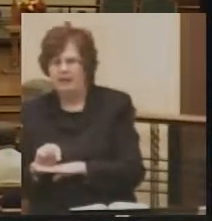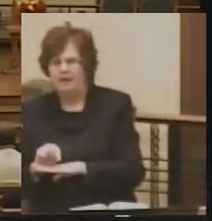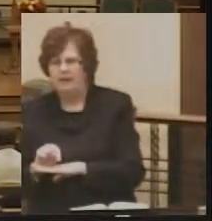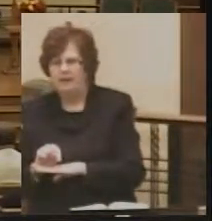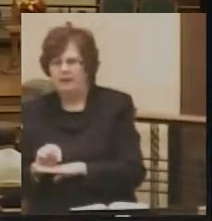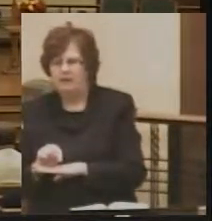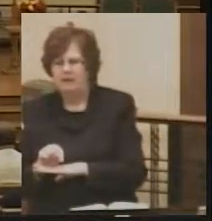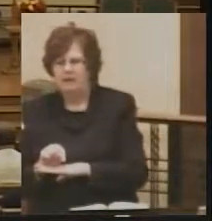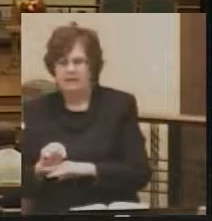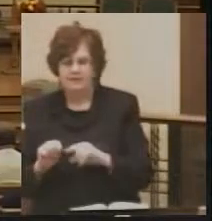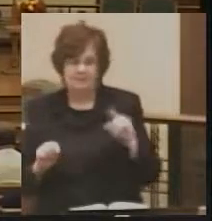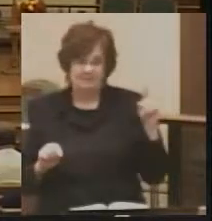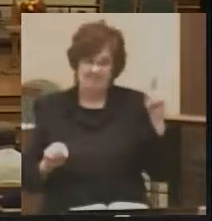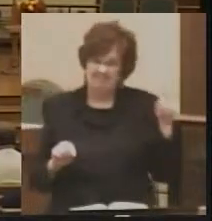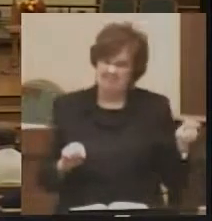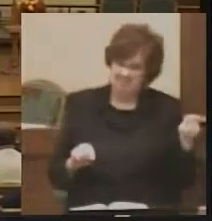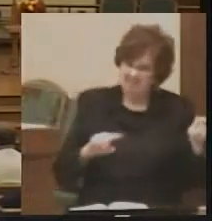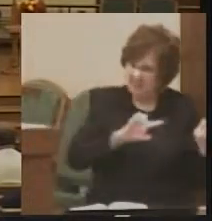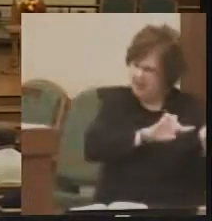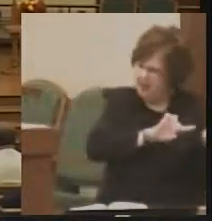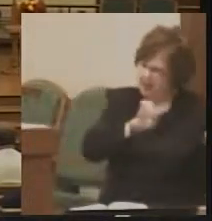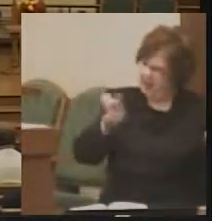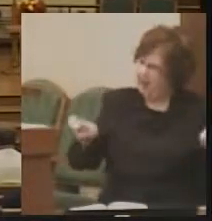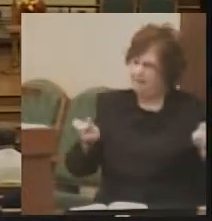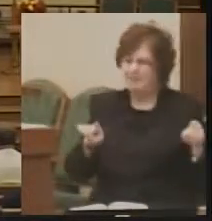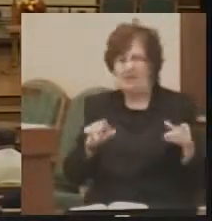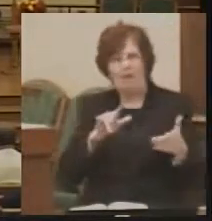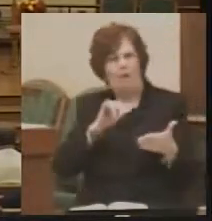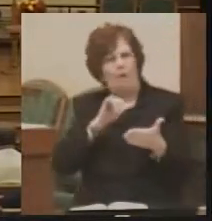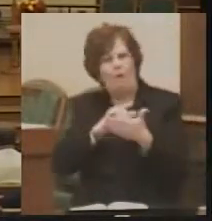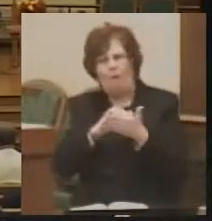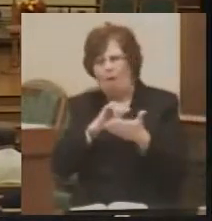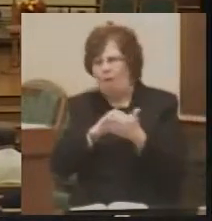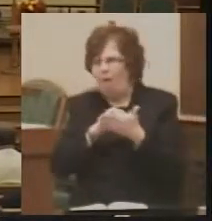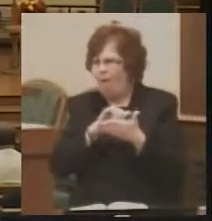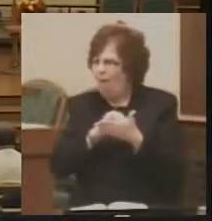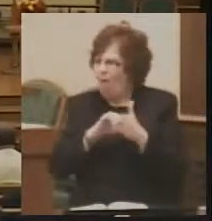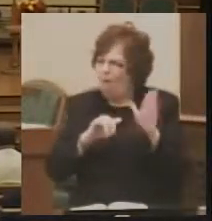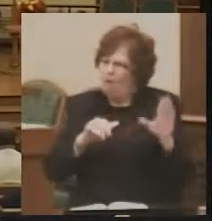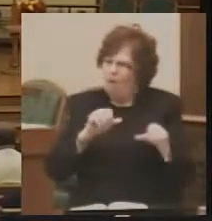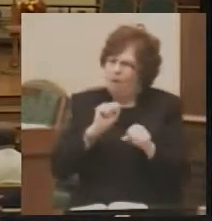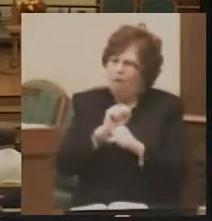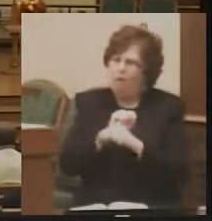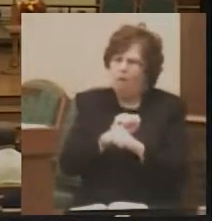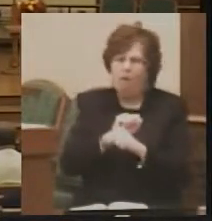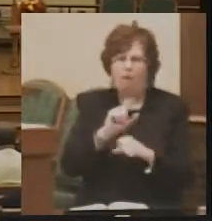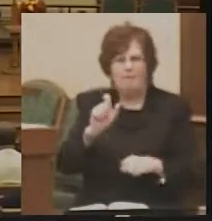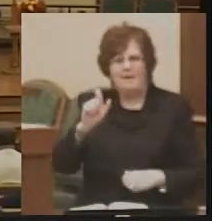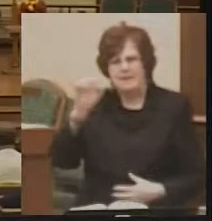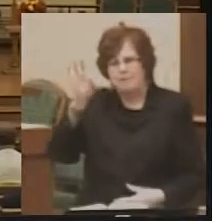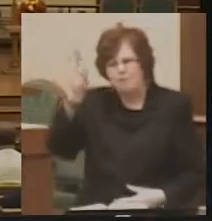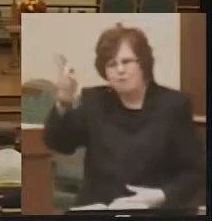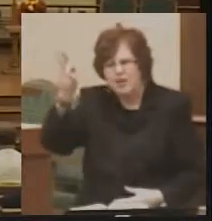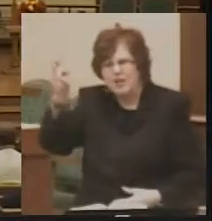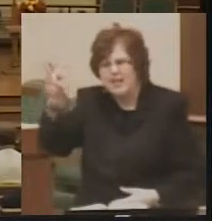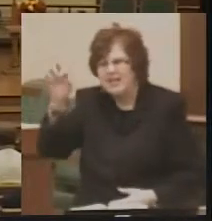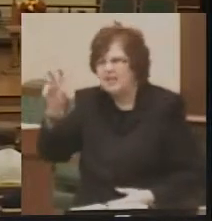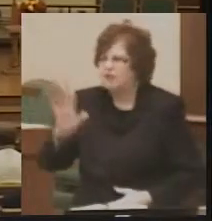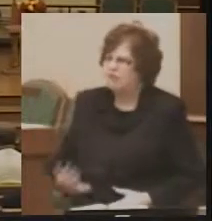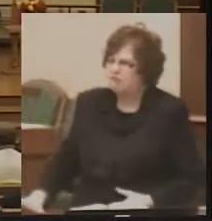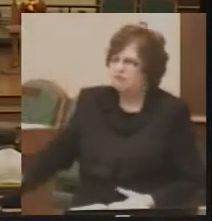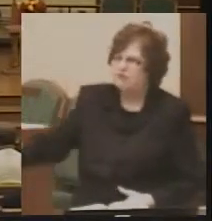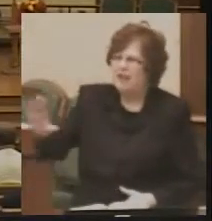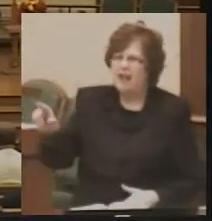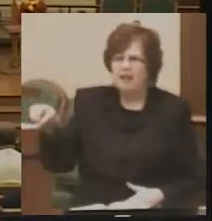Jeremiah comes to the scene with a most impossible task. It is his job to preach to the kingdom that they will